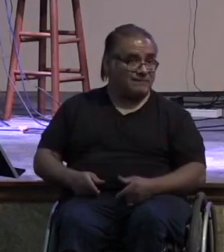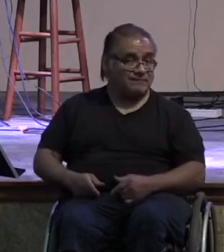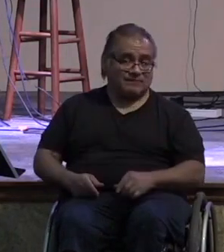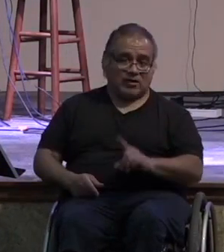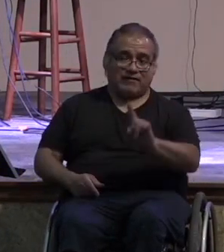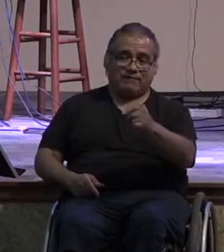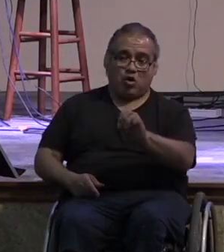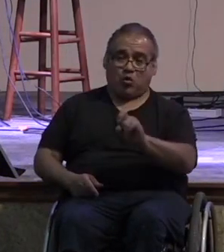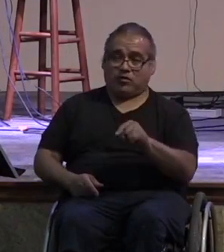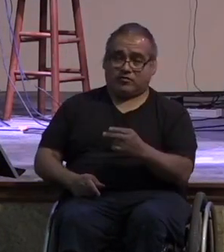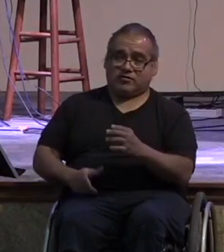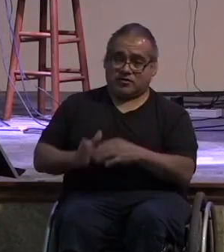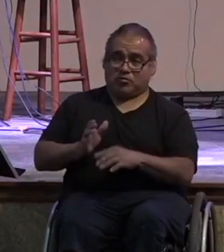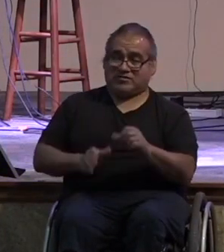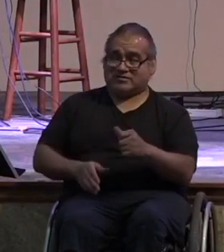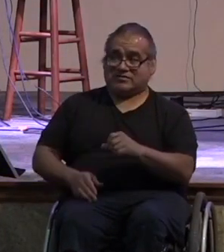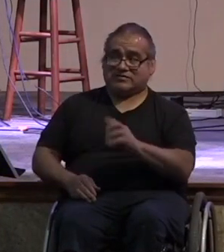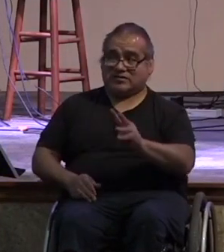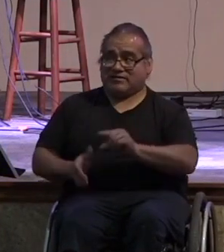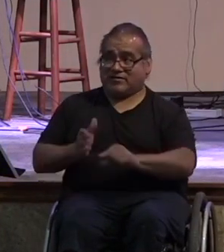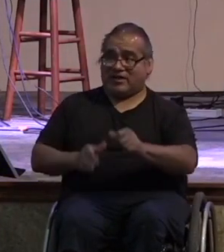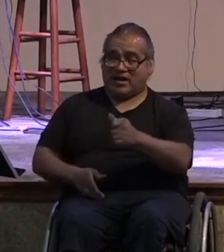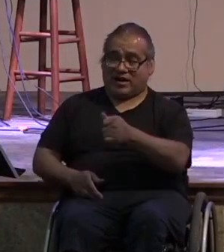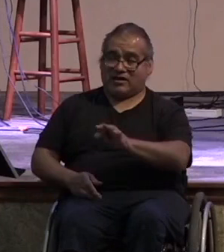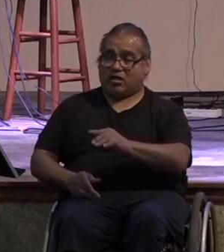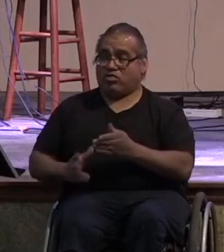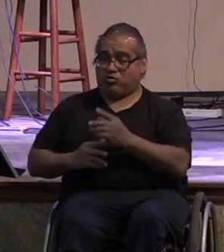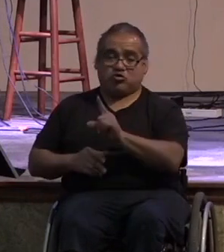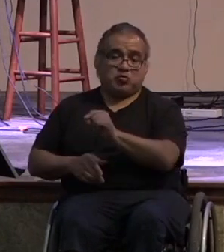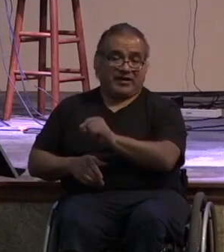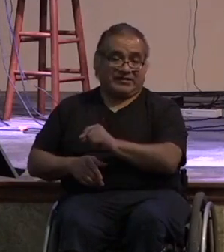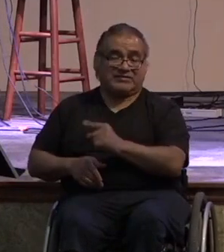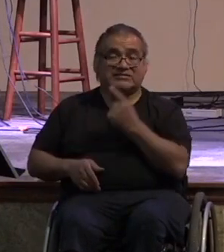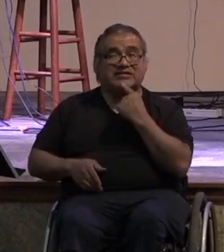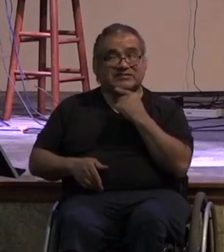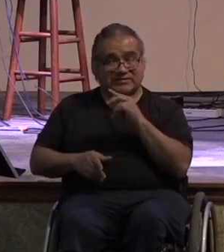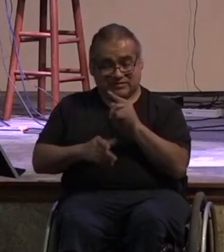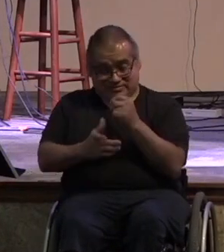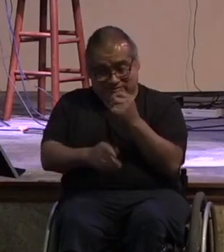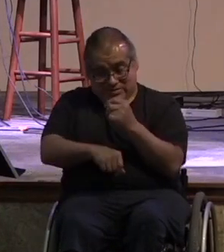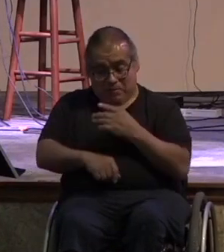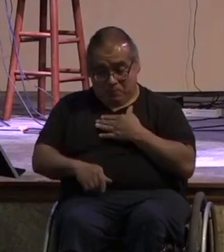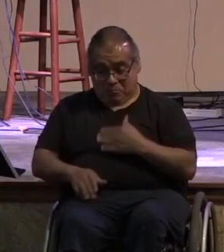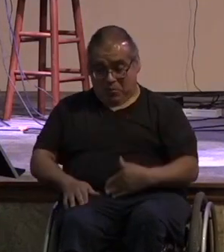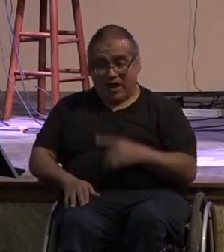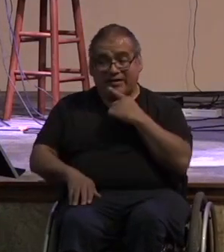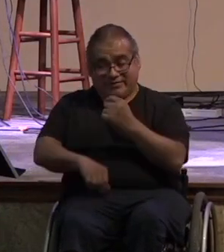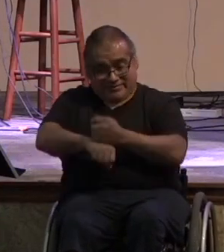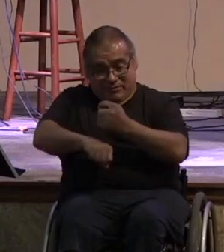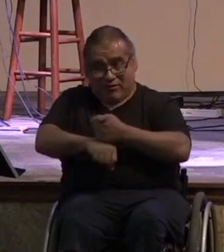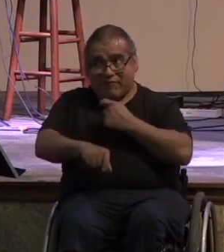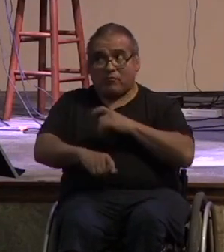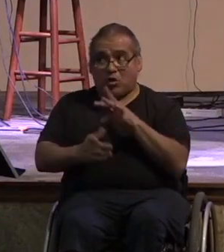corinthians 6 19 through 20 says or do you not know that your body is a temple of the holy spirit within you whom you have from god